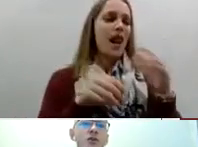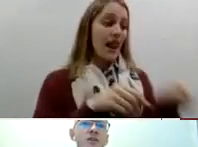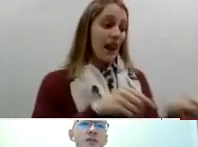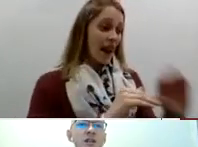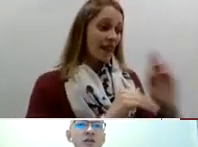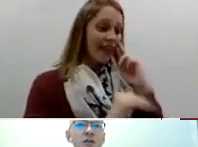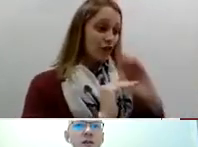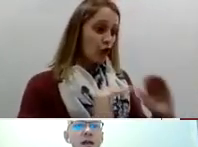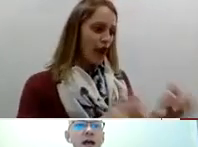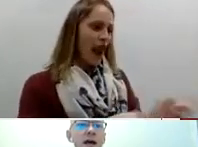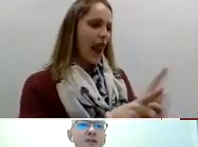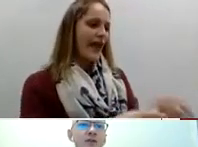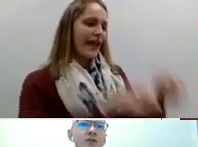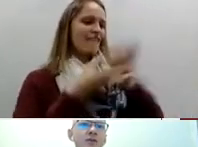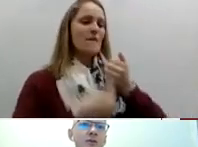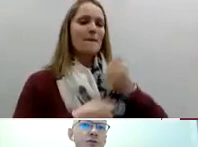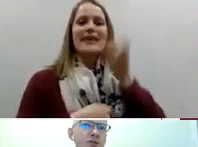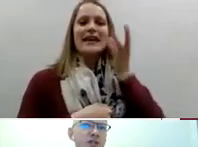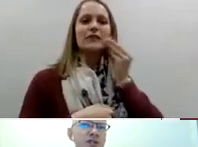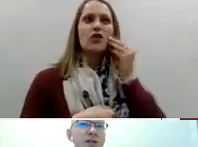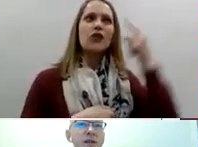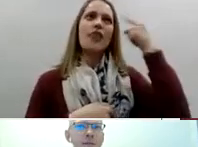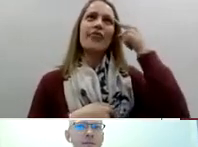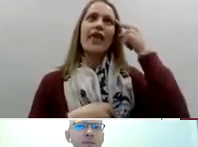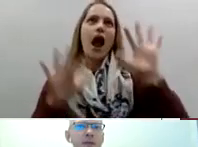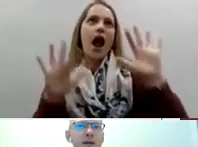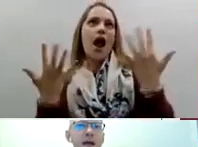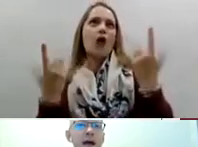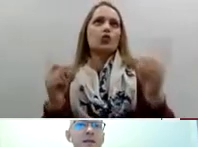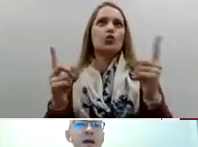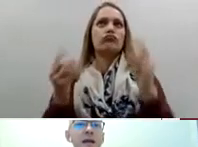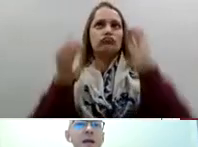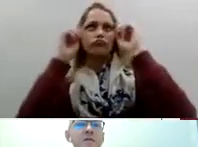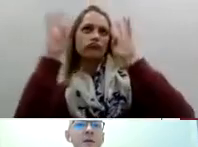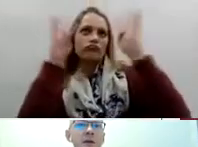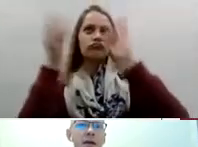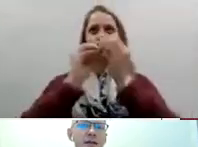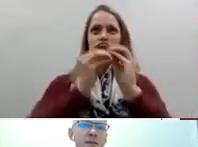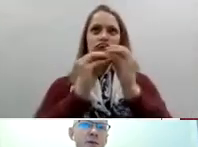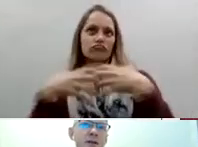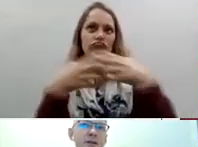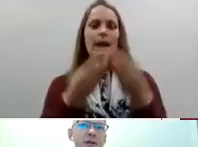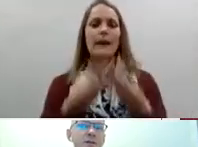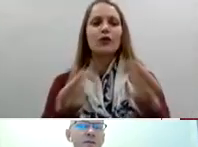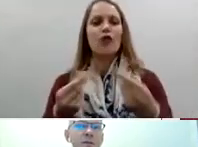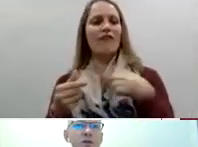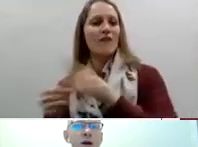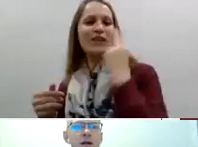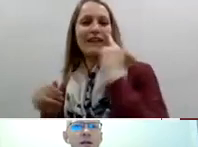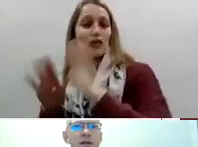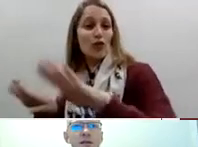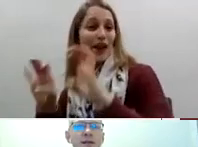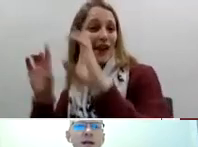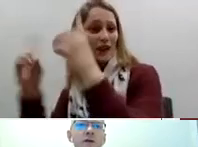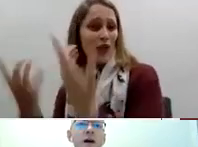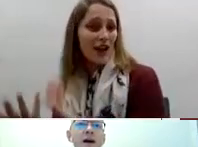could use the material at school to teach them and they gave me experience from which I